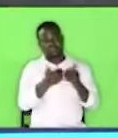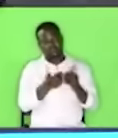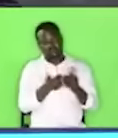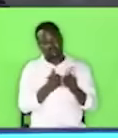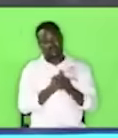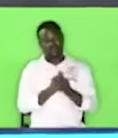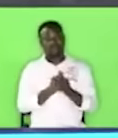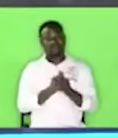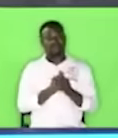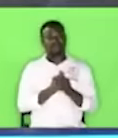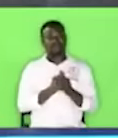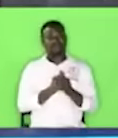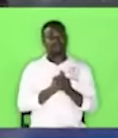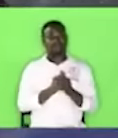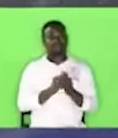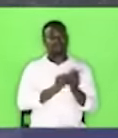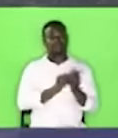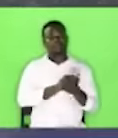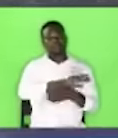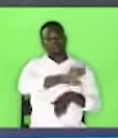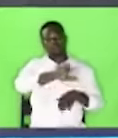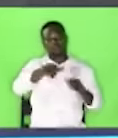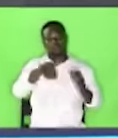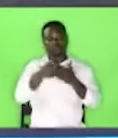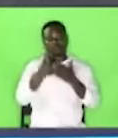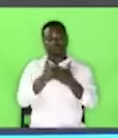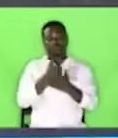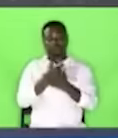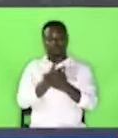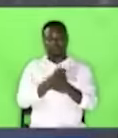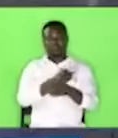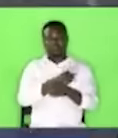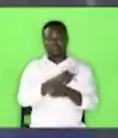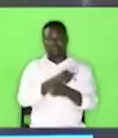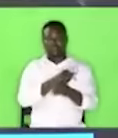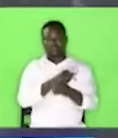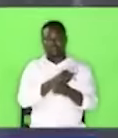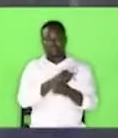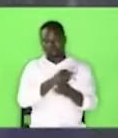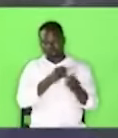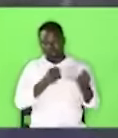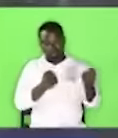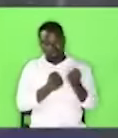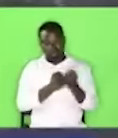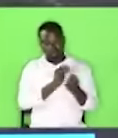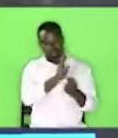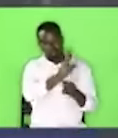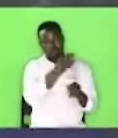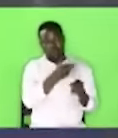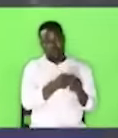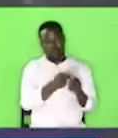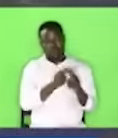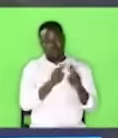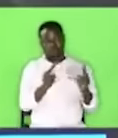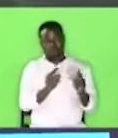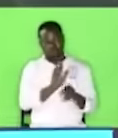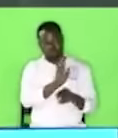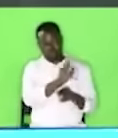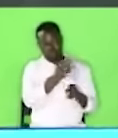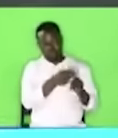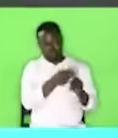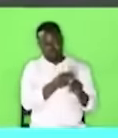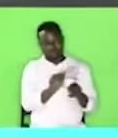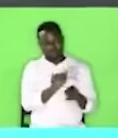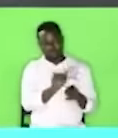all Ghana the authority backs that name so the name is the same